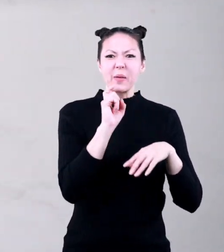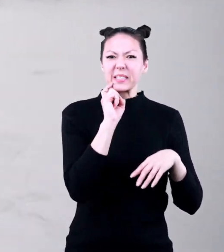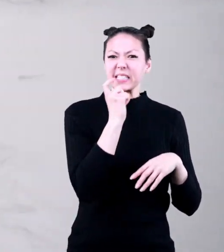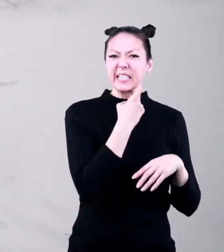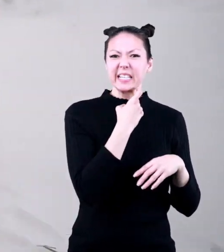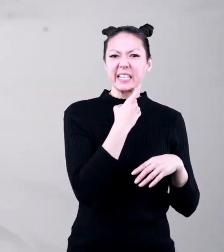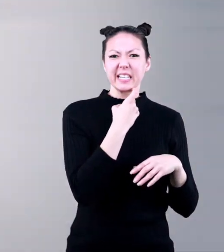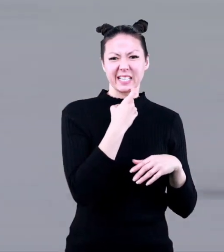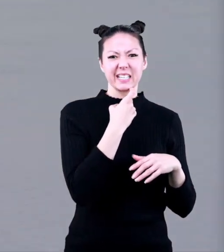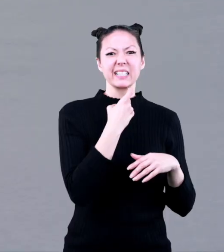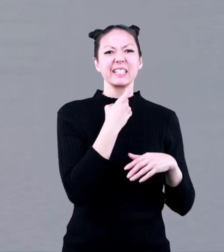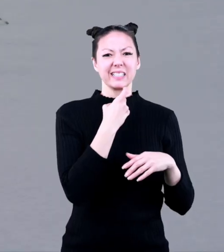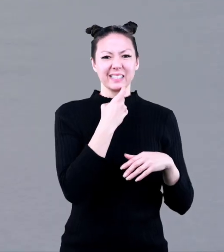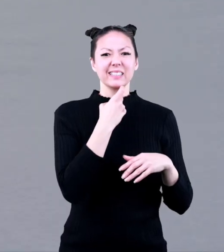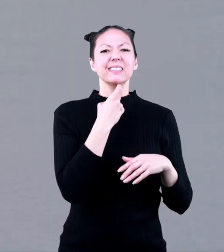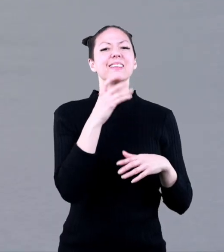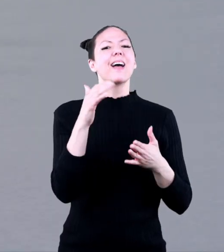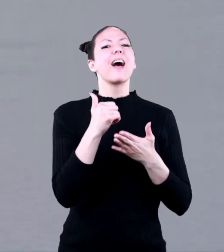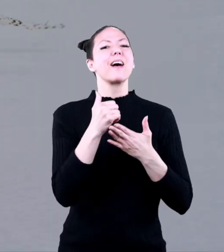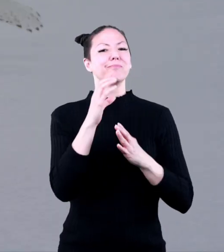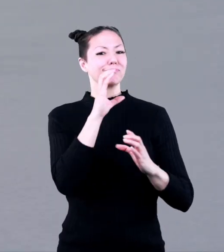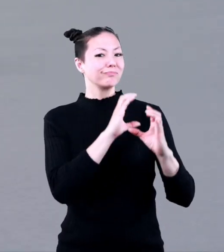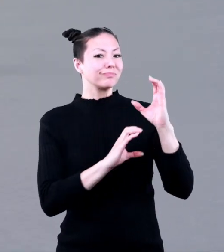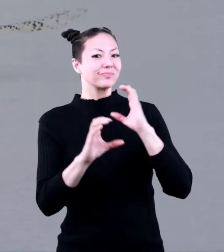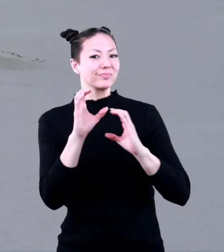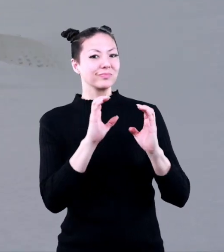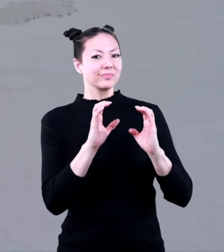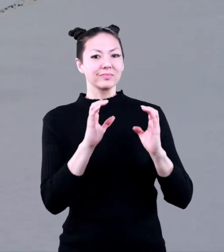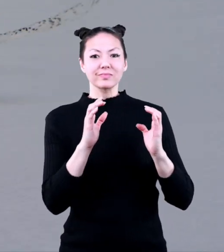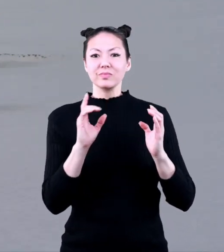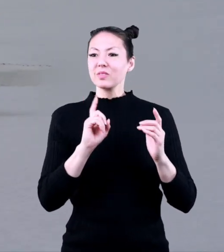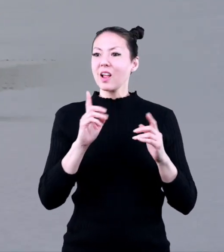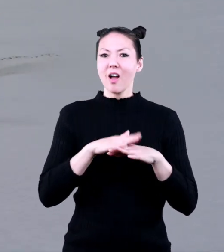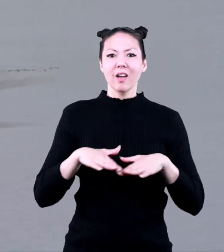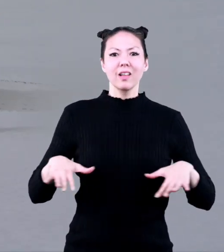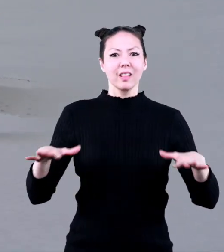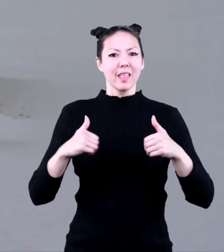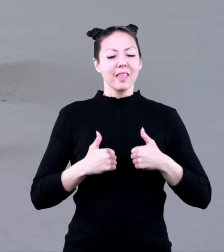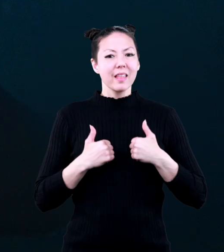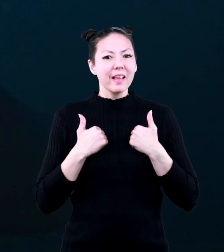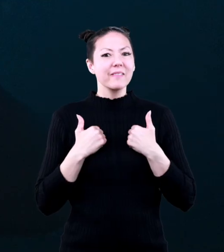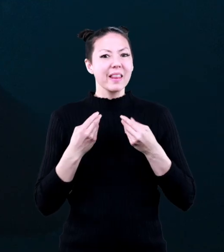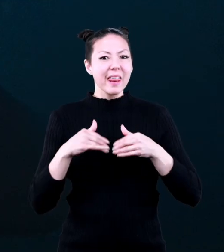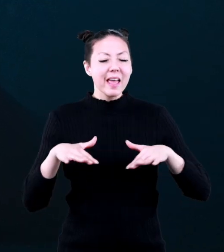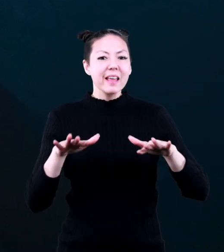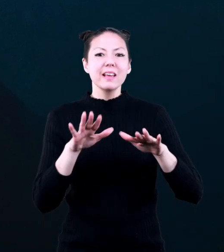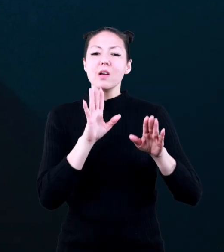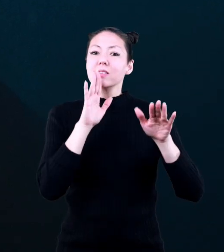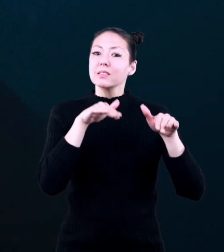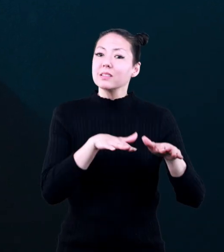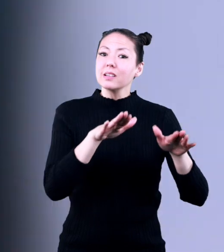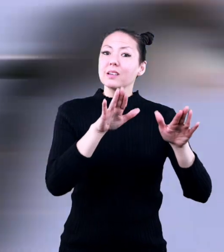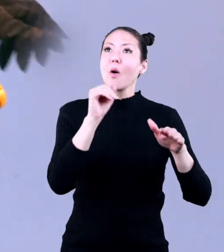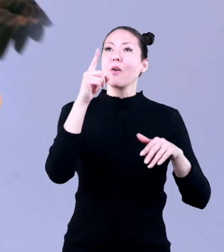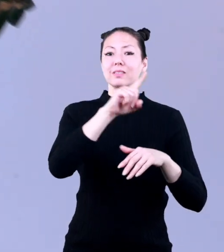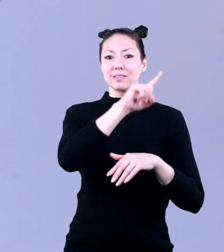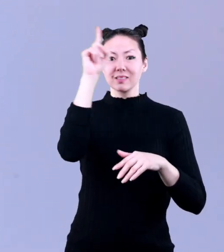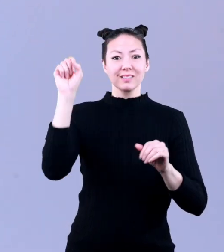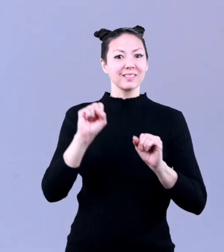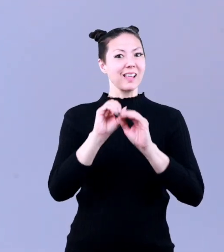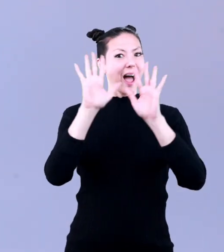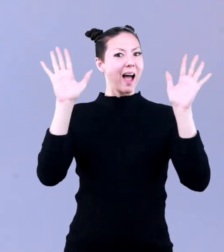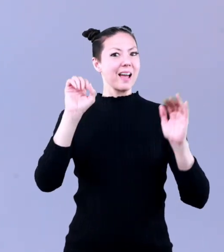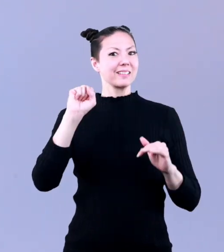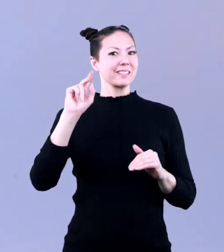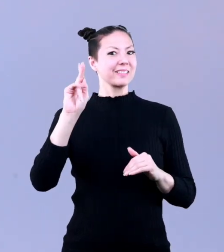speed. This is all to help them hunt, whether they live on land, swim in the sea, or